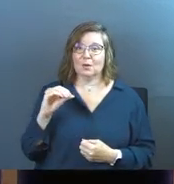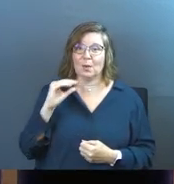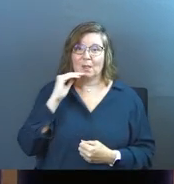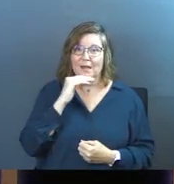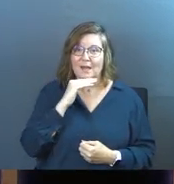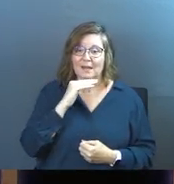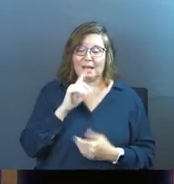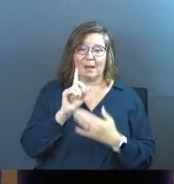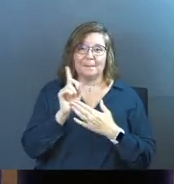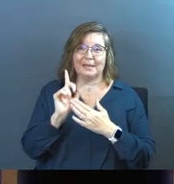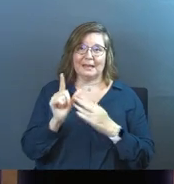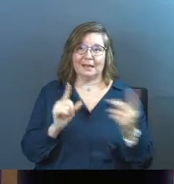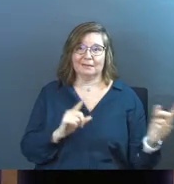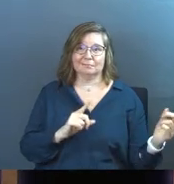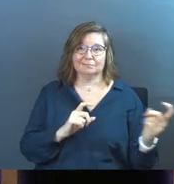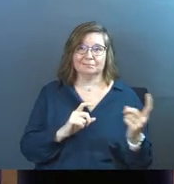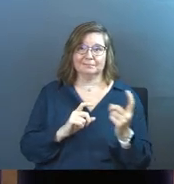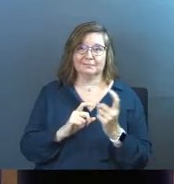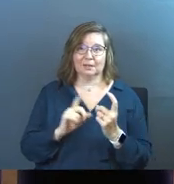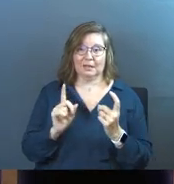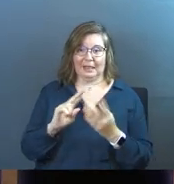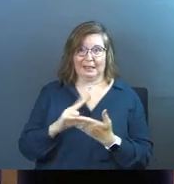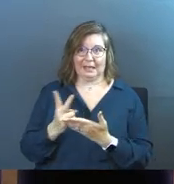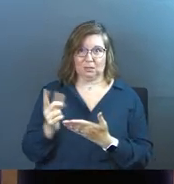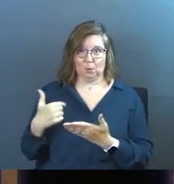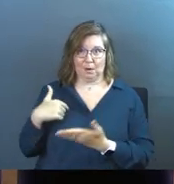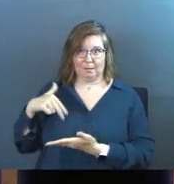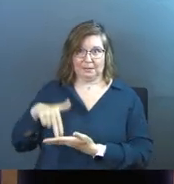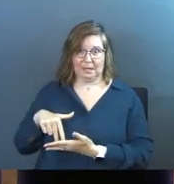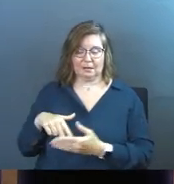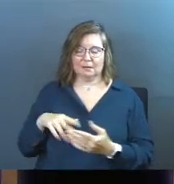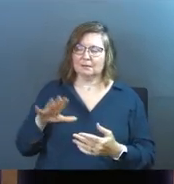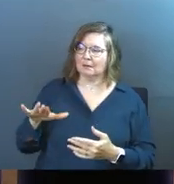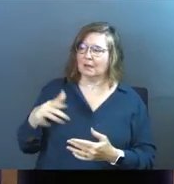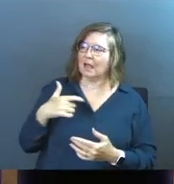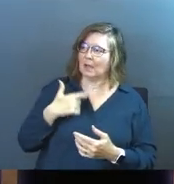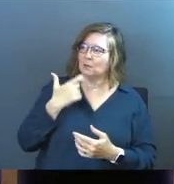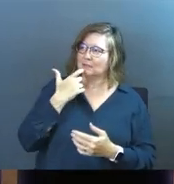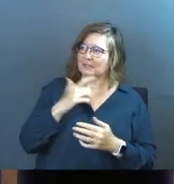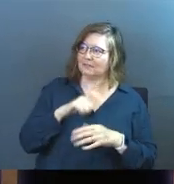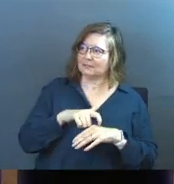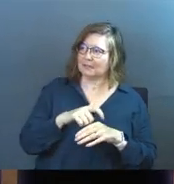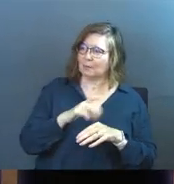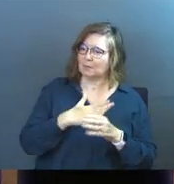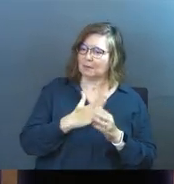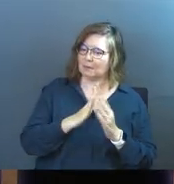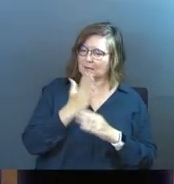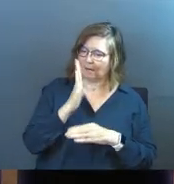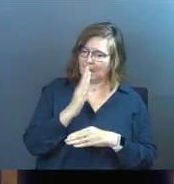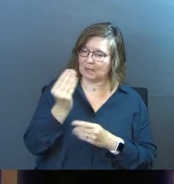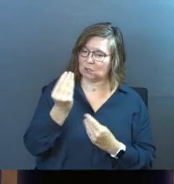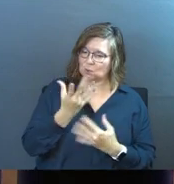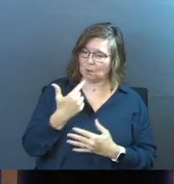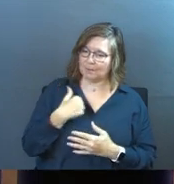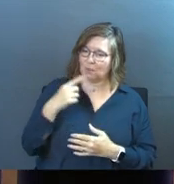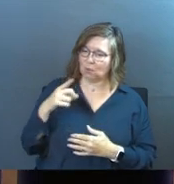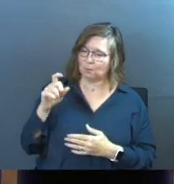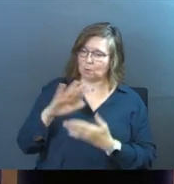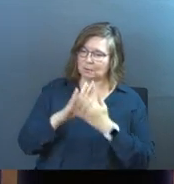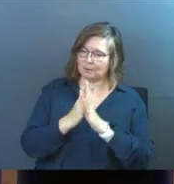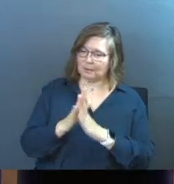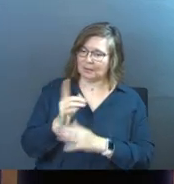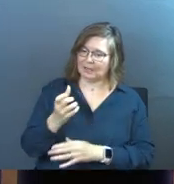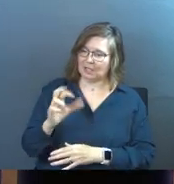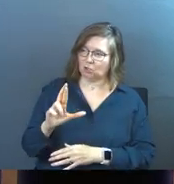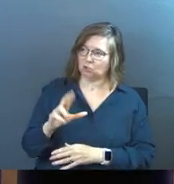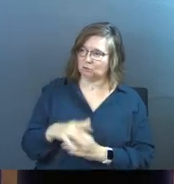lie, minutes later walks into the kitchen where I'm at. And she said, I was just having time with God. And he told me that you're supposed